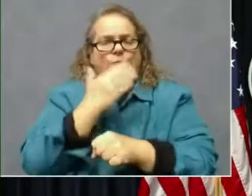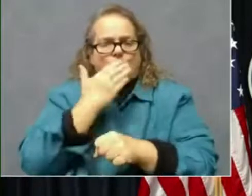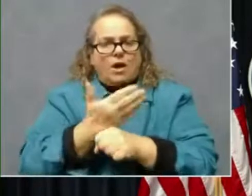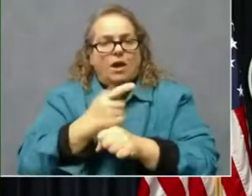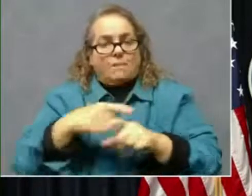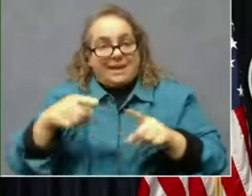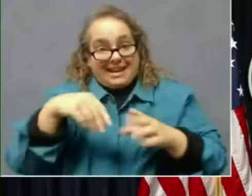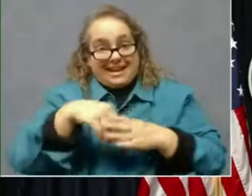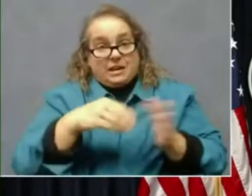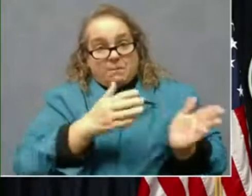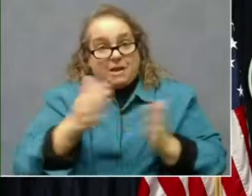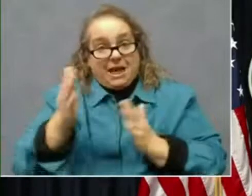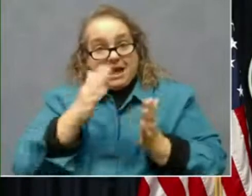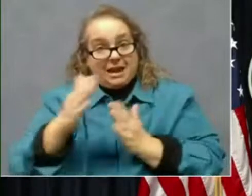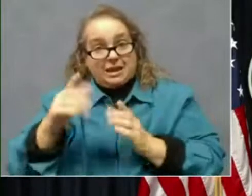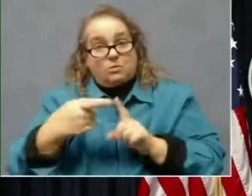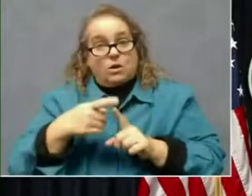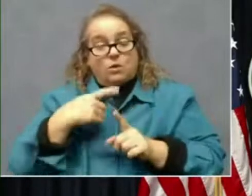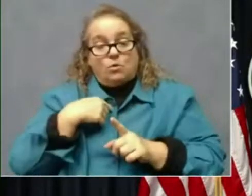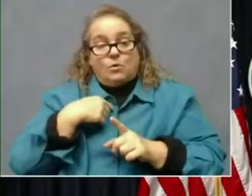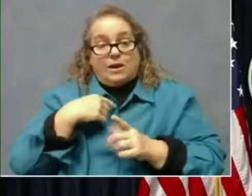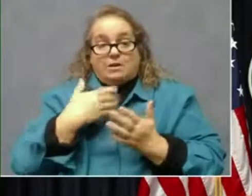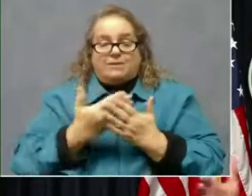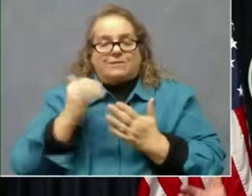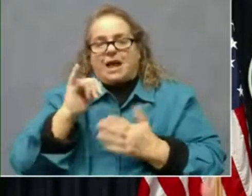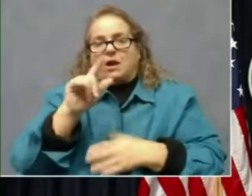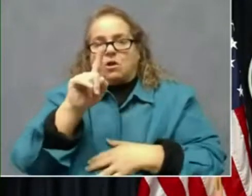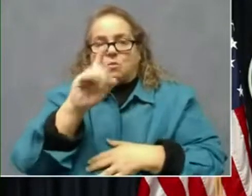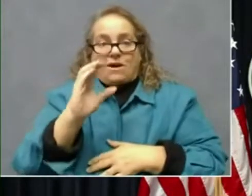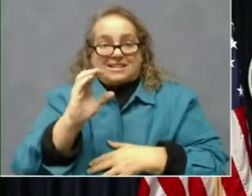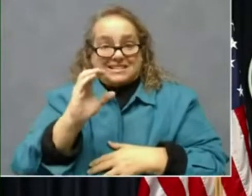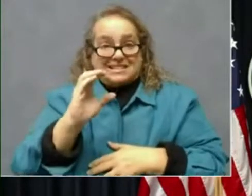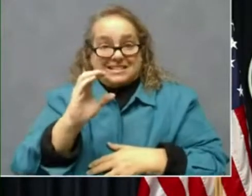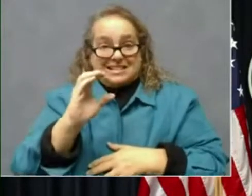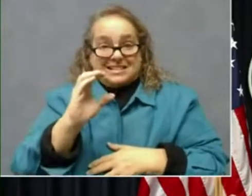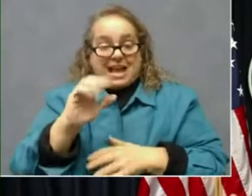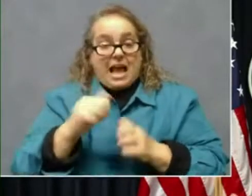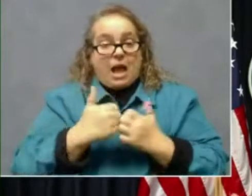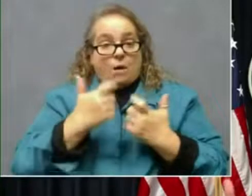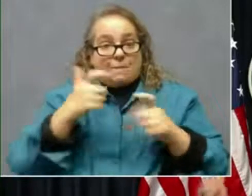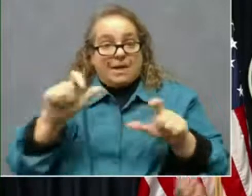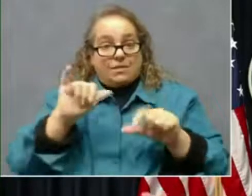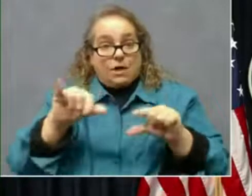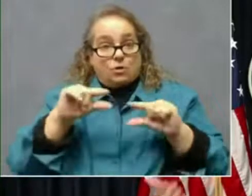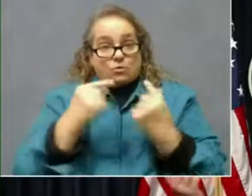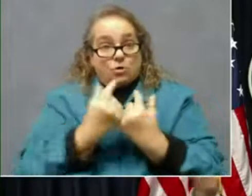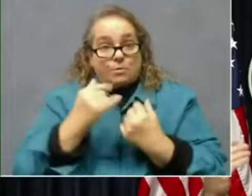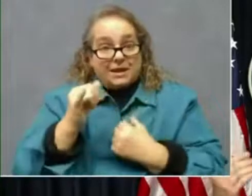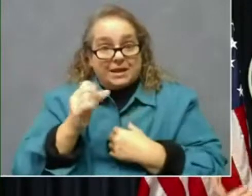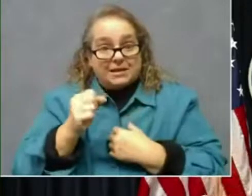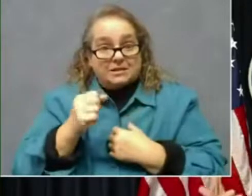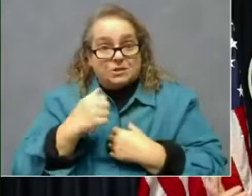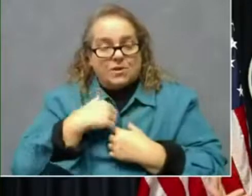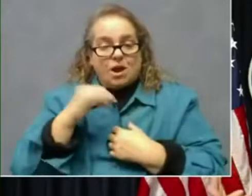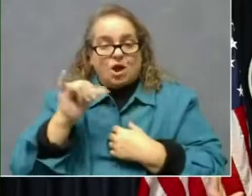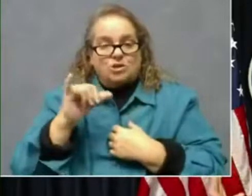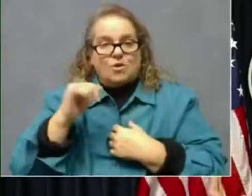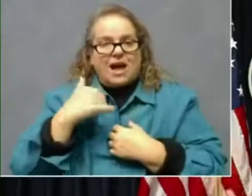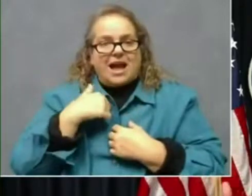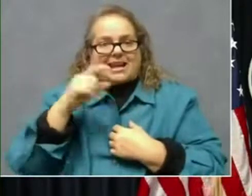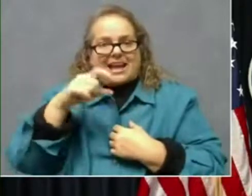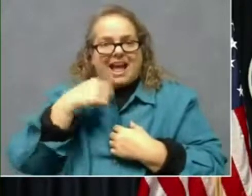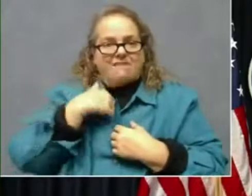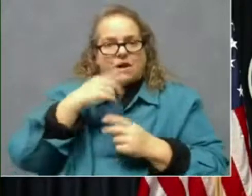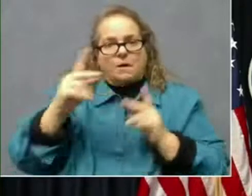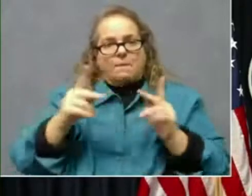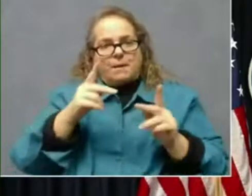we think about when we reach one C for instance, that we showed earlier, how big that group is. Well, we're also going to have people needing boosters at the same